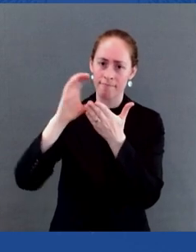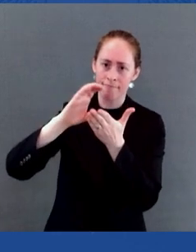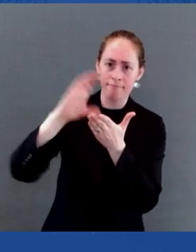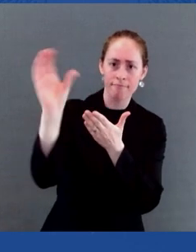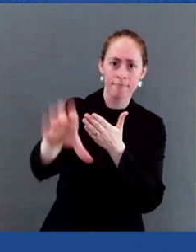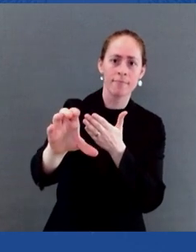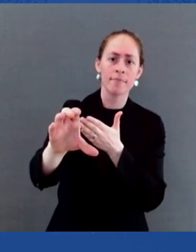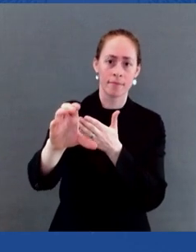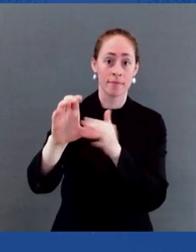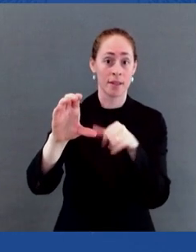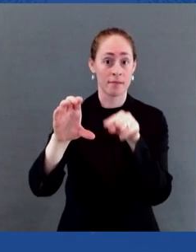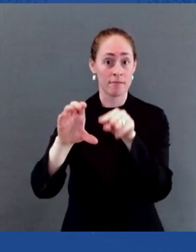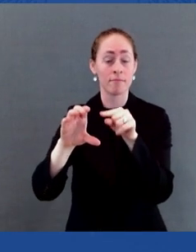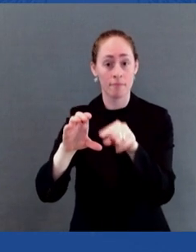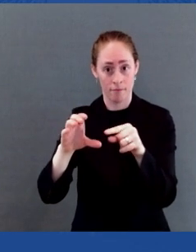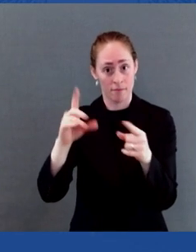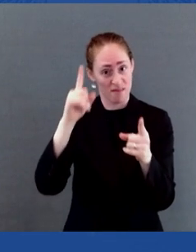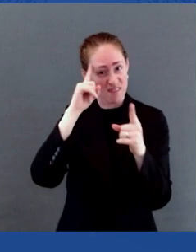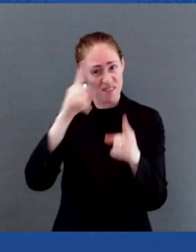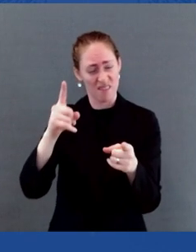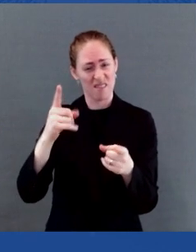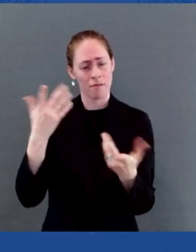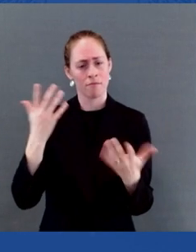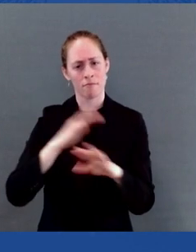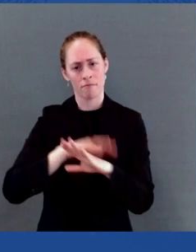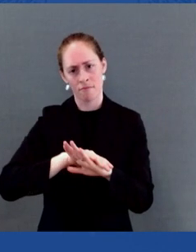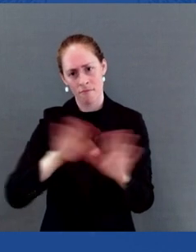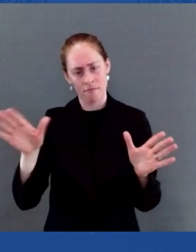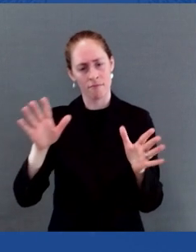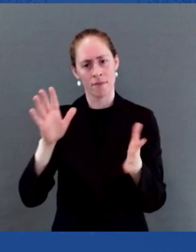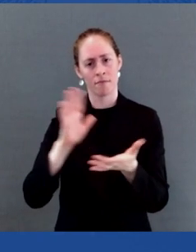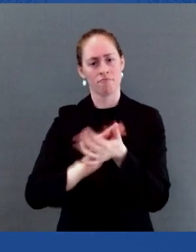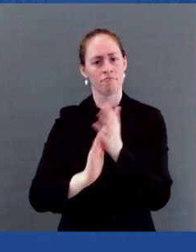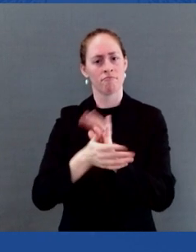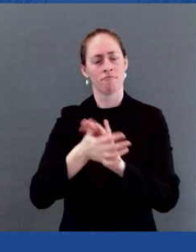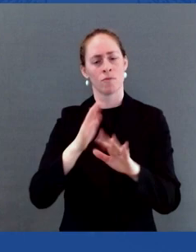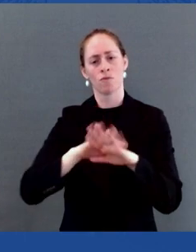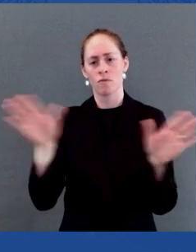States Initiative. And I'm confident we're going to get that done. Right, team?